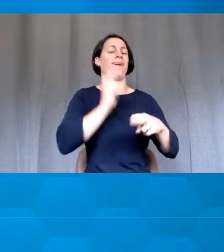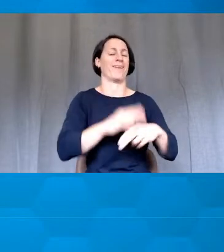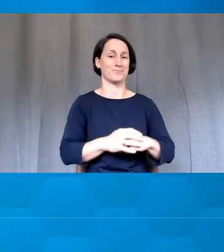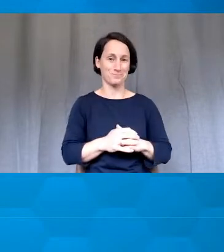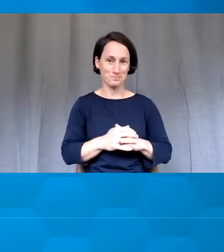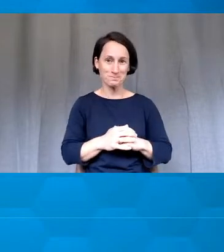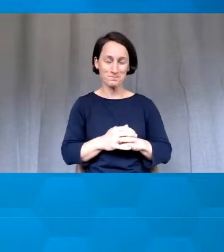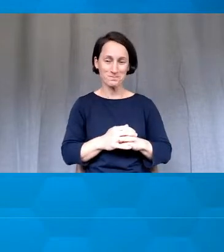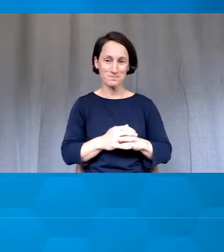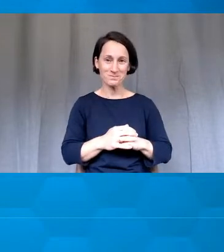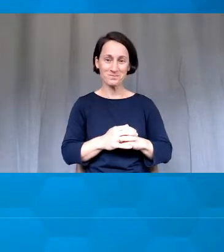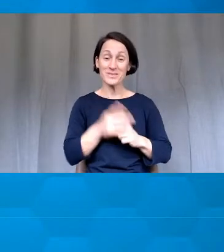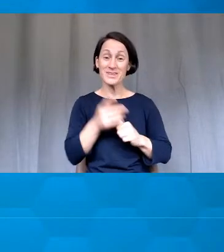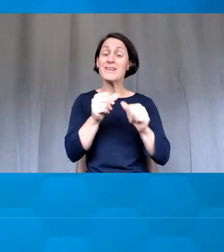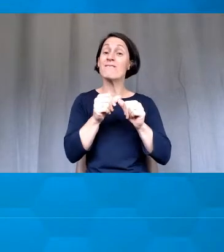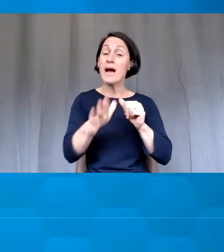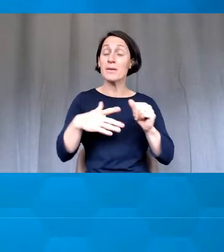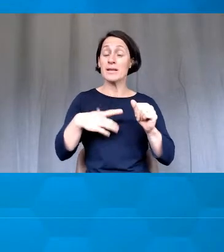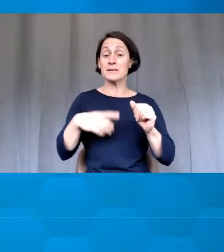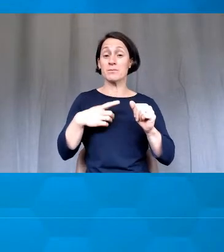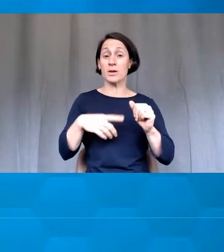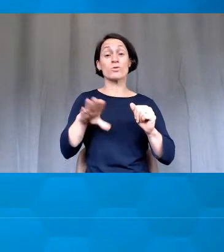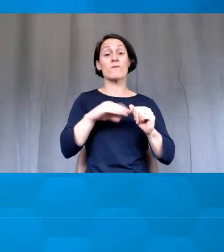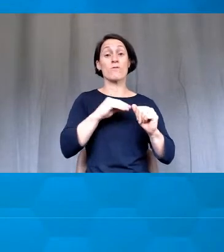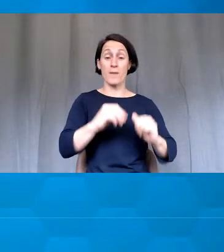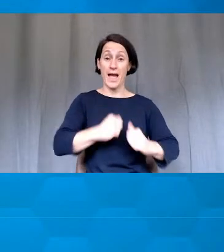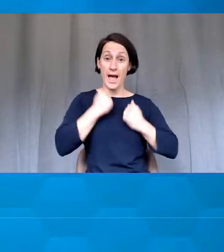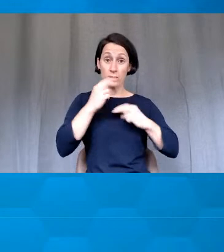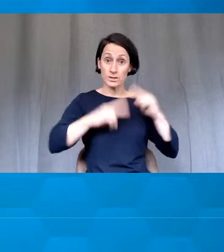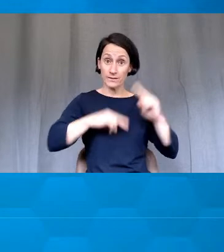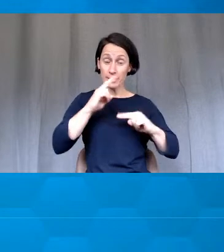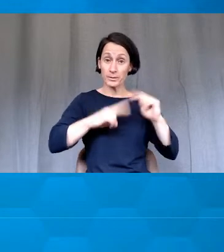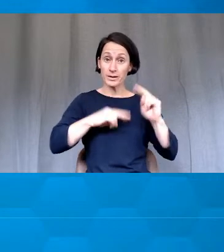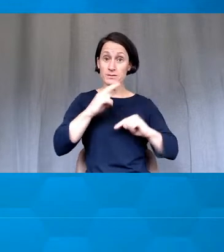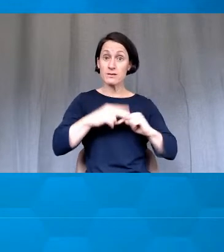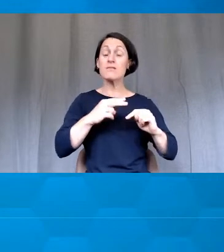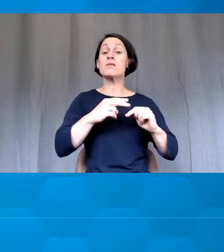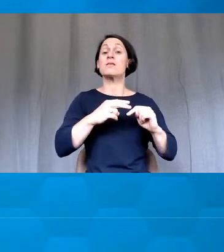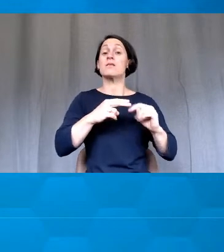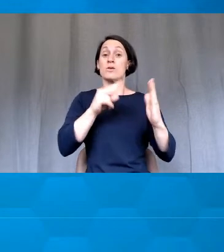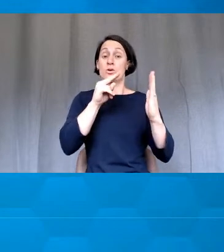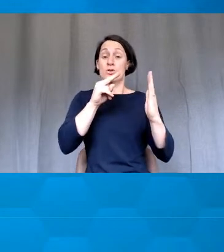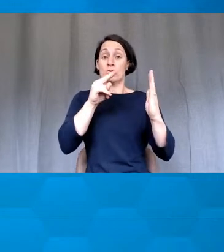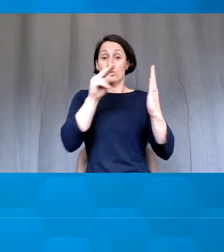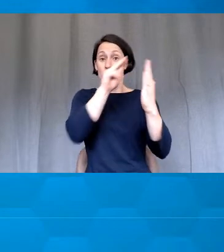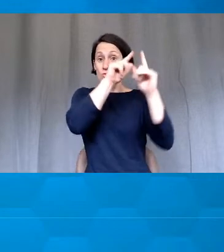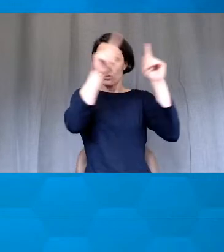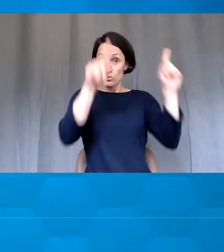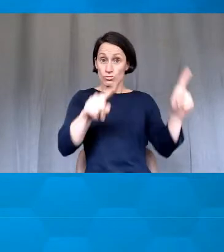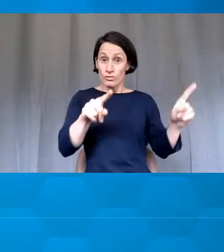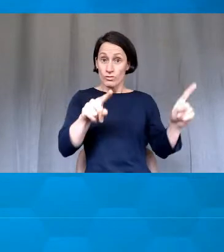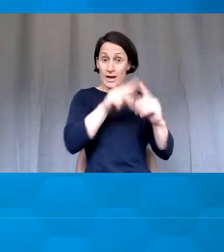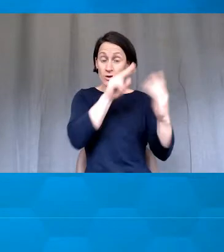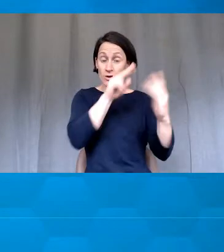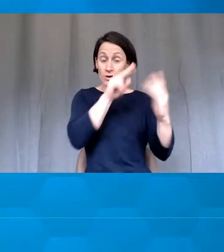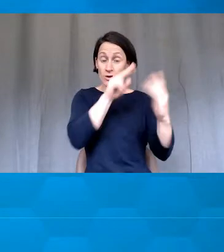that from the developers, we have heard that it is screen reader friendly. Okay. So that's the other good part about Zings as well.